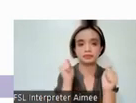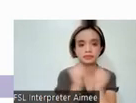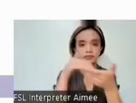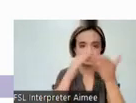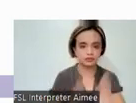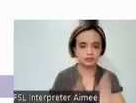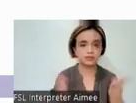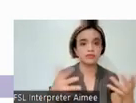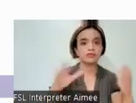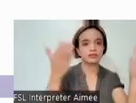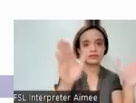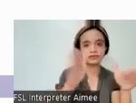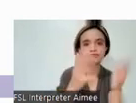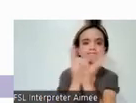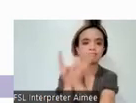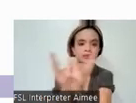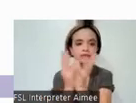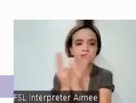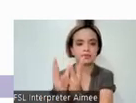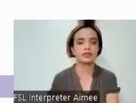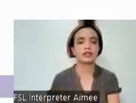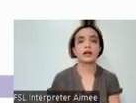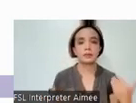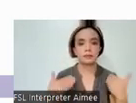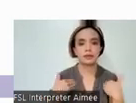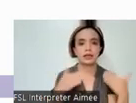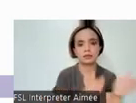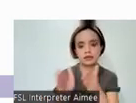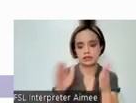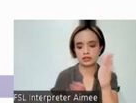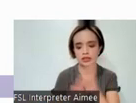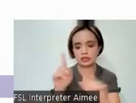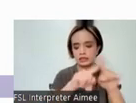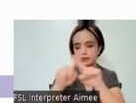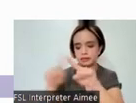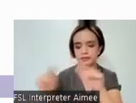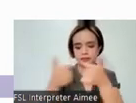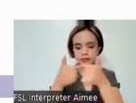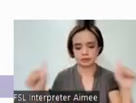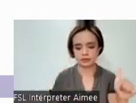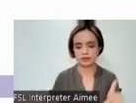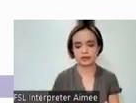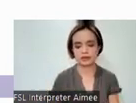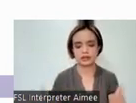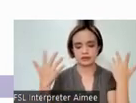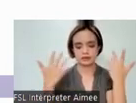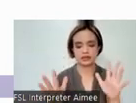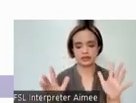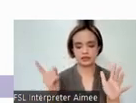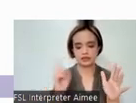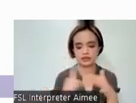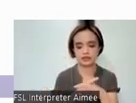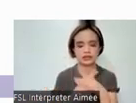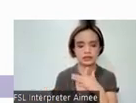There are also plans to develop the MLAF in other Philippine languages. It has already been started in Sunuguanong